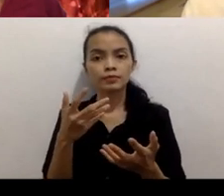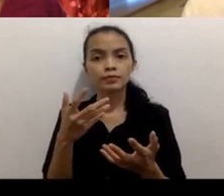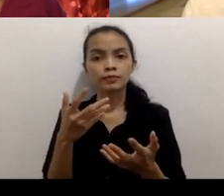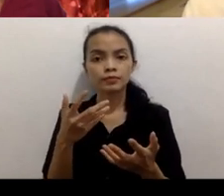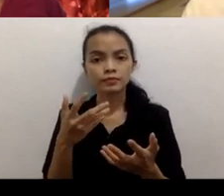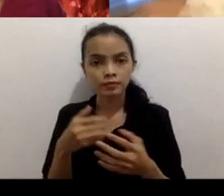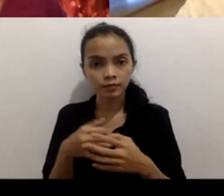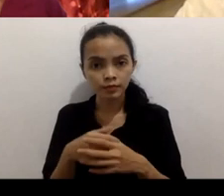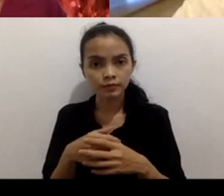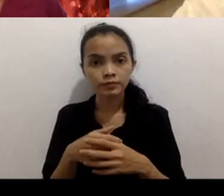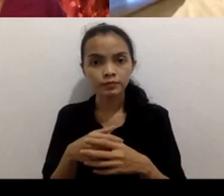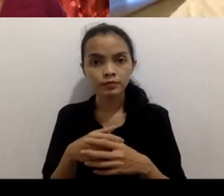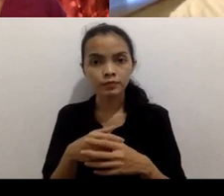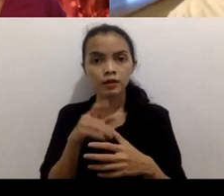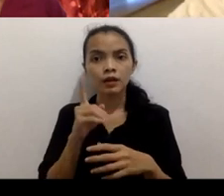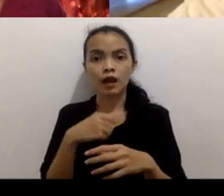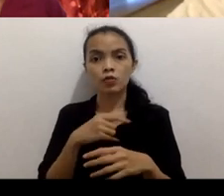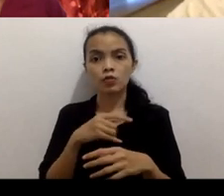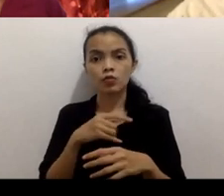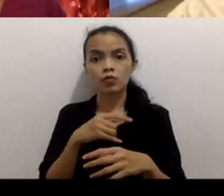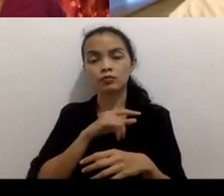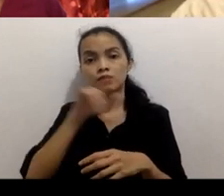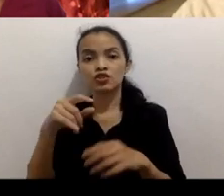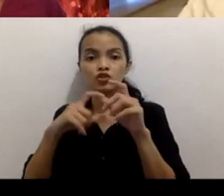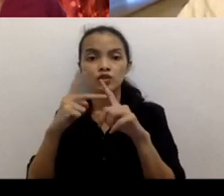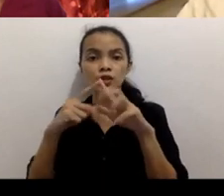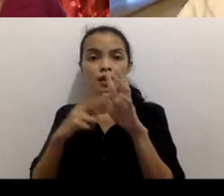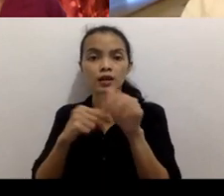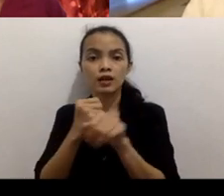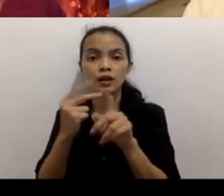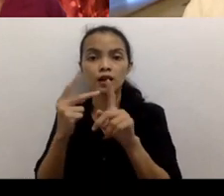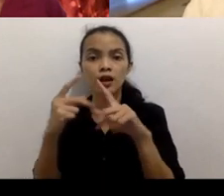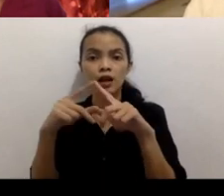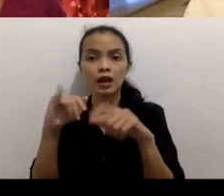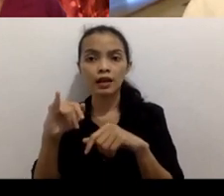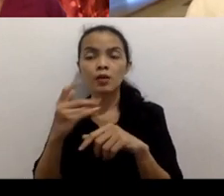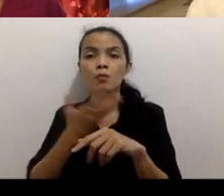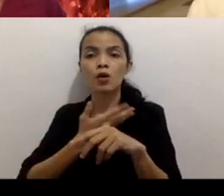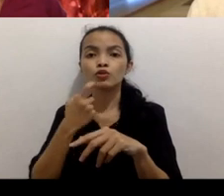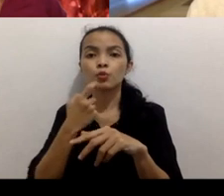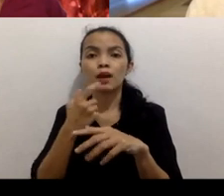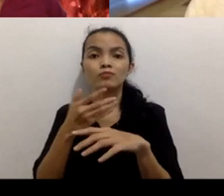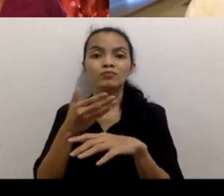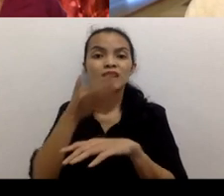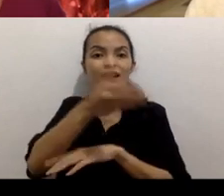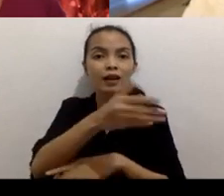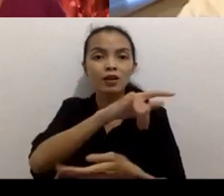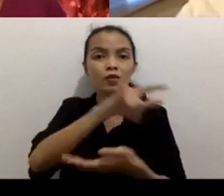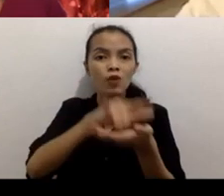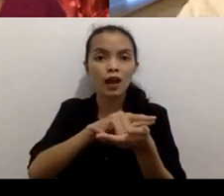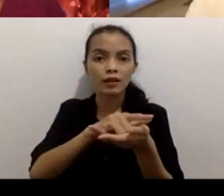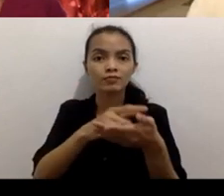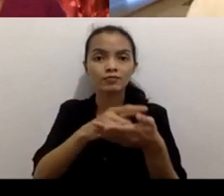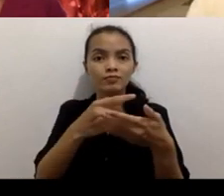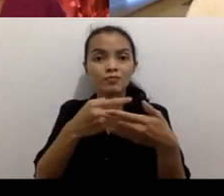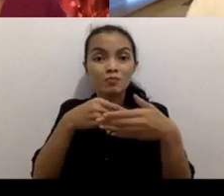myself back to Shanghai and try to find a way to get myself inside of the lockdown Wuhan but in the end I saw